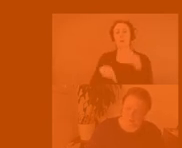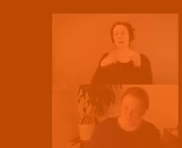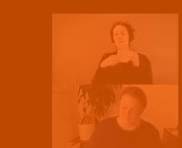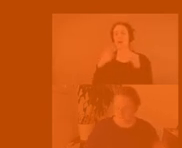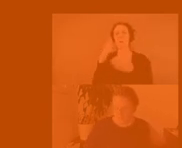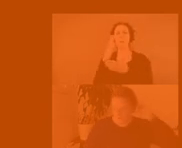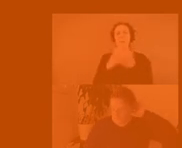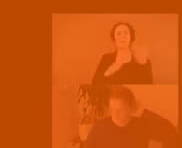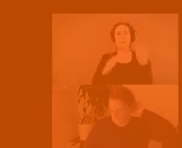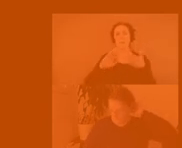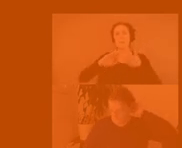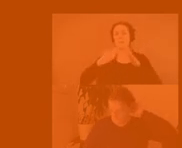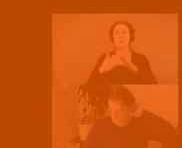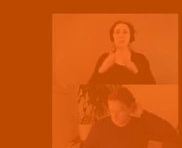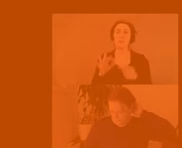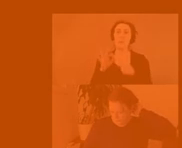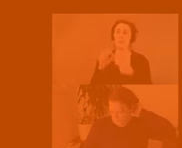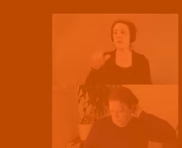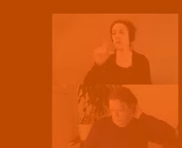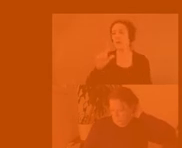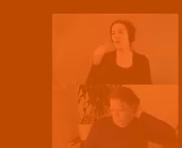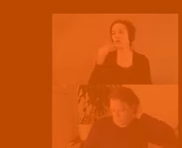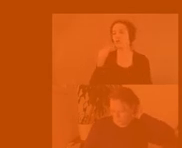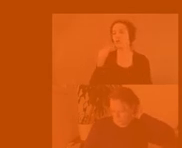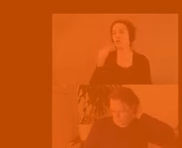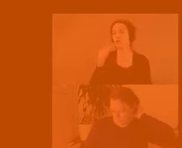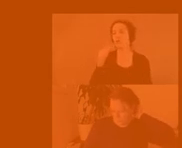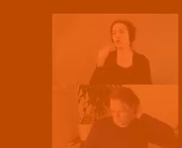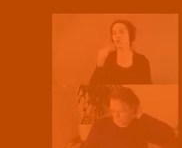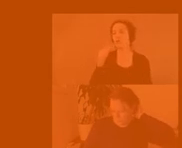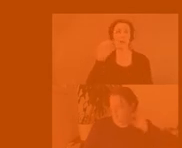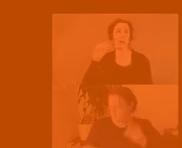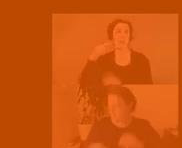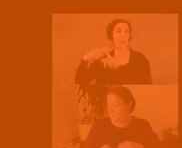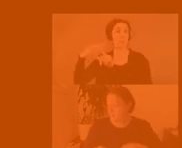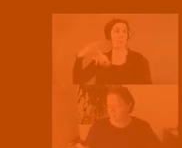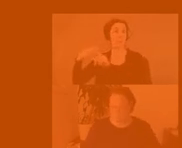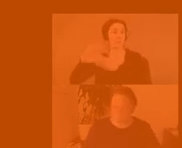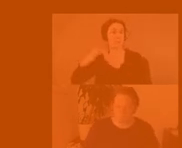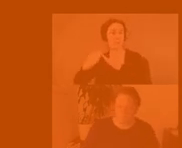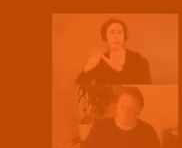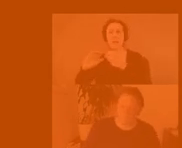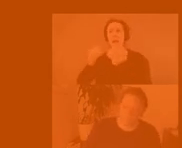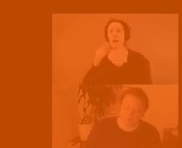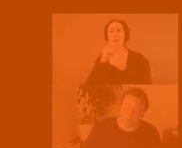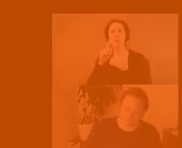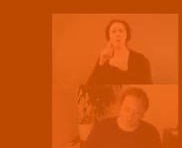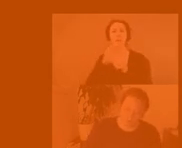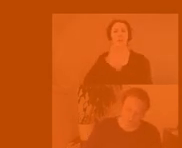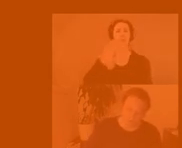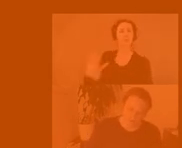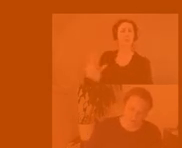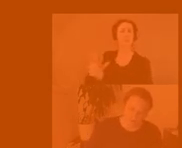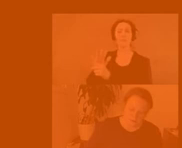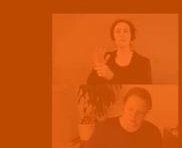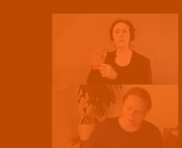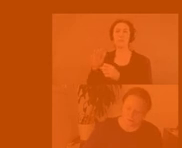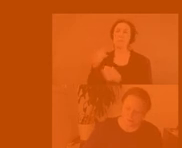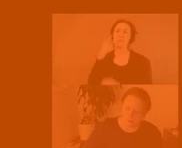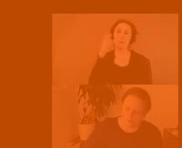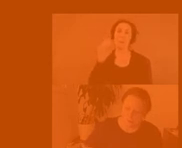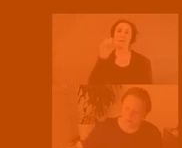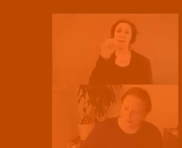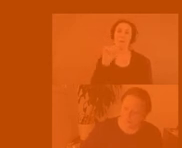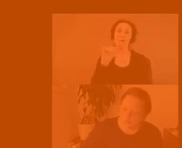you know the LGBTQ IA++ community and how it was silenced you know due to the AIDS